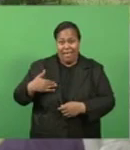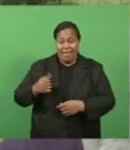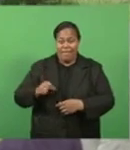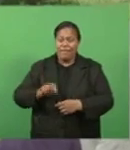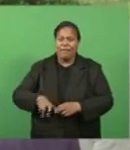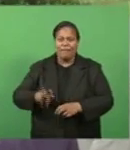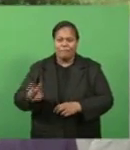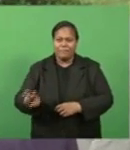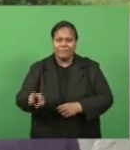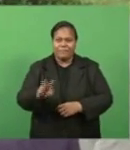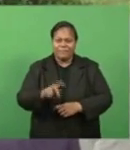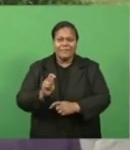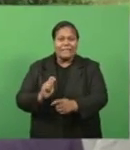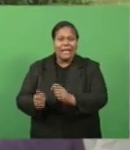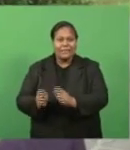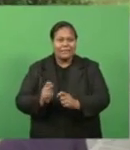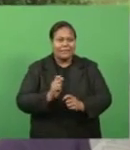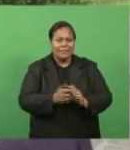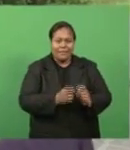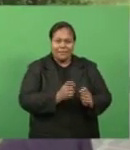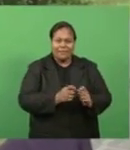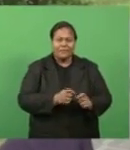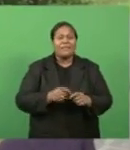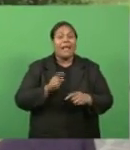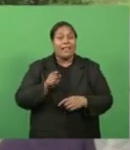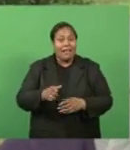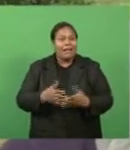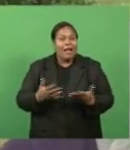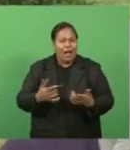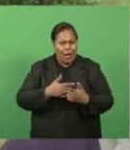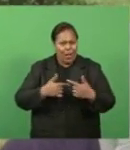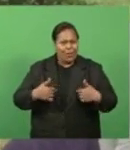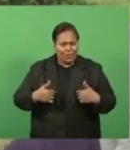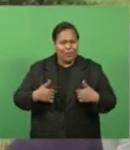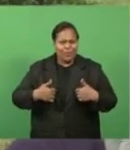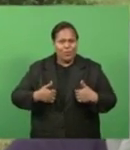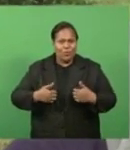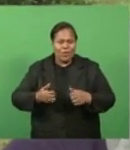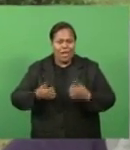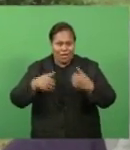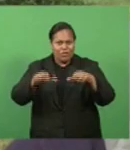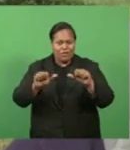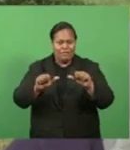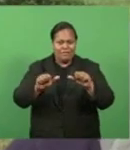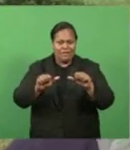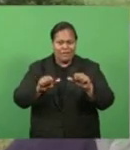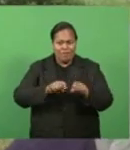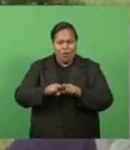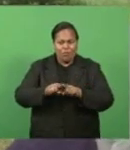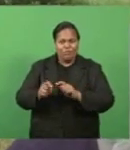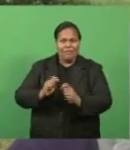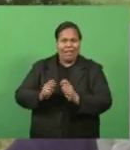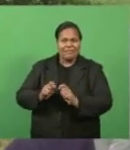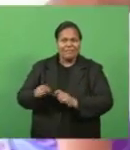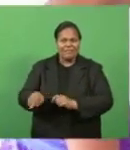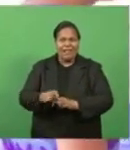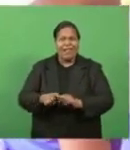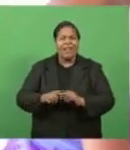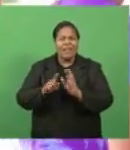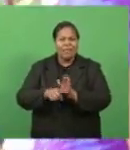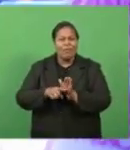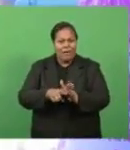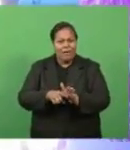clinic mobile teams. That's how we got the big number of clearance in Lotoka.